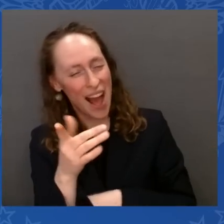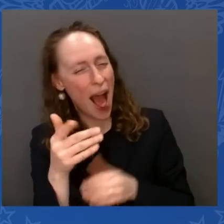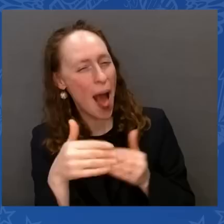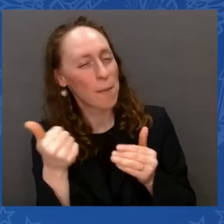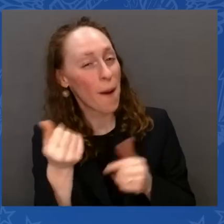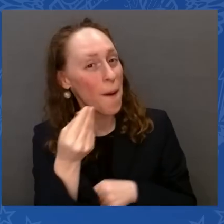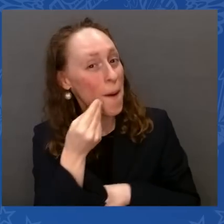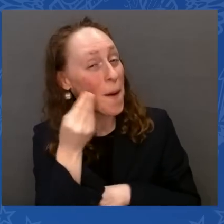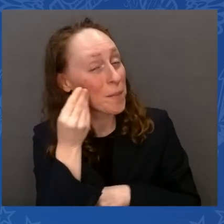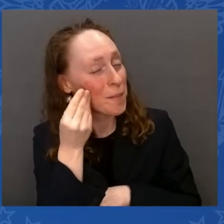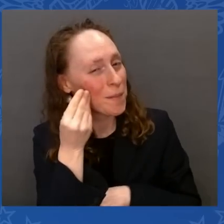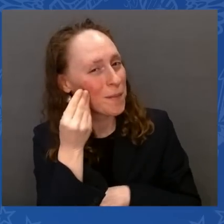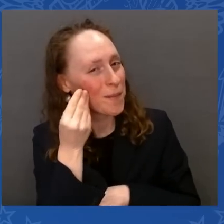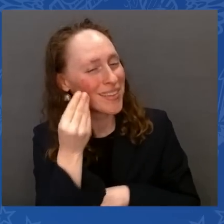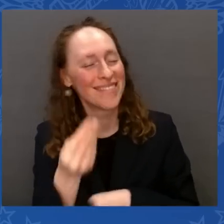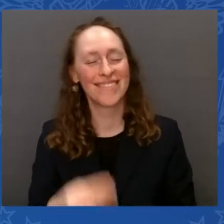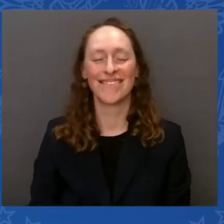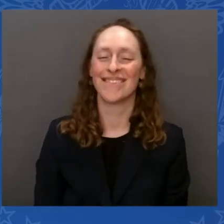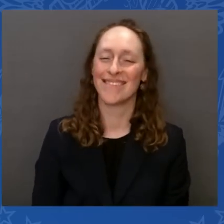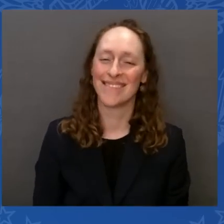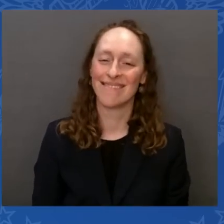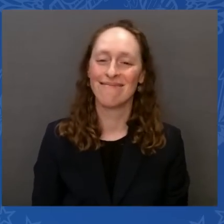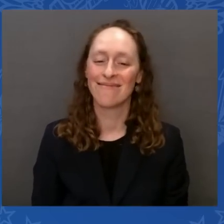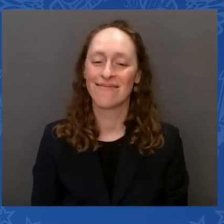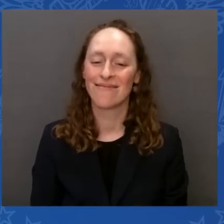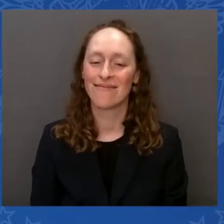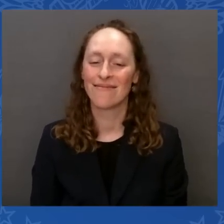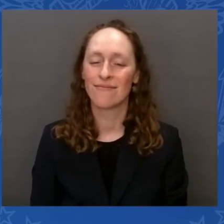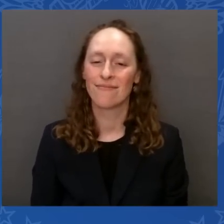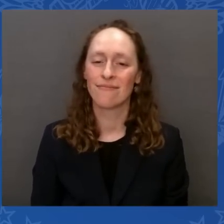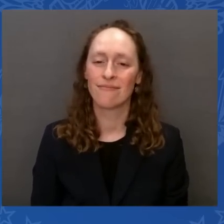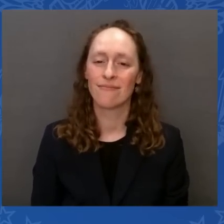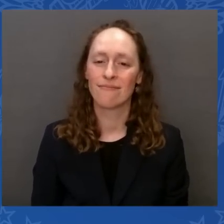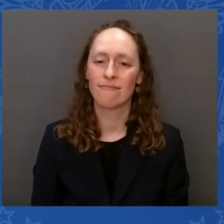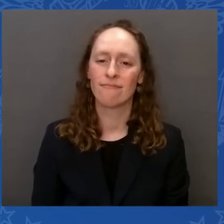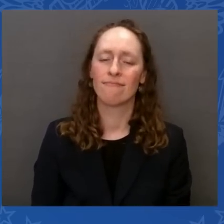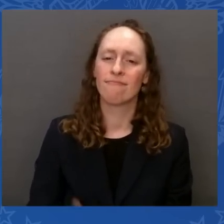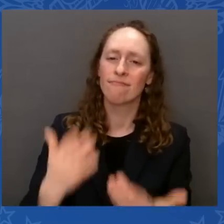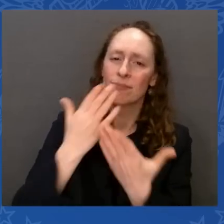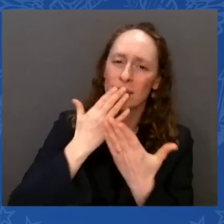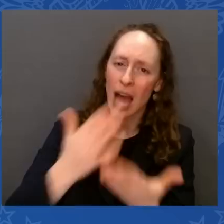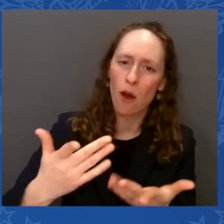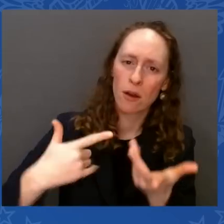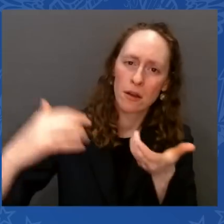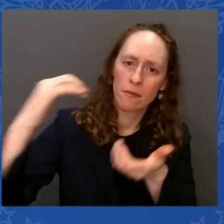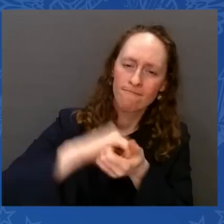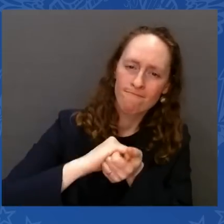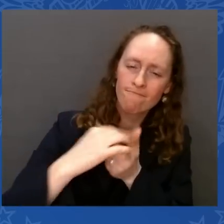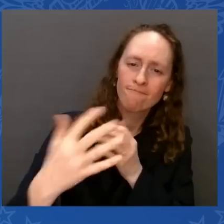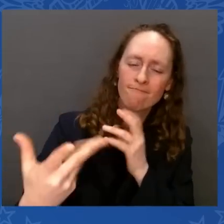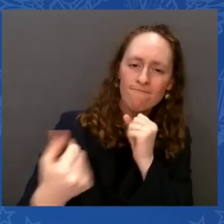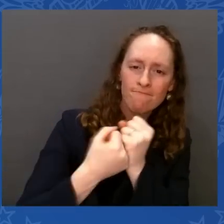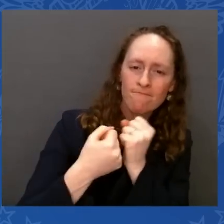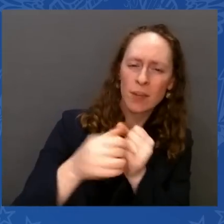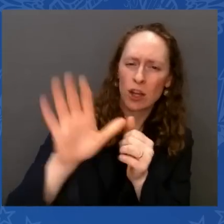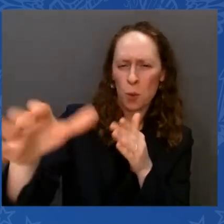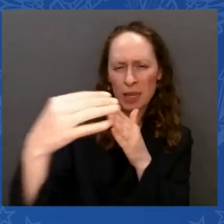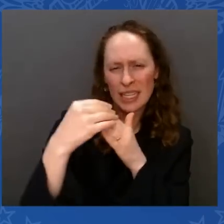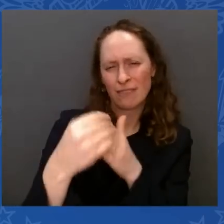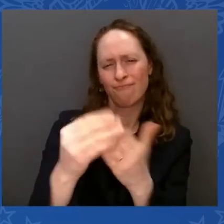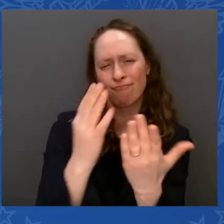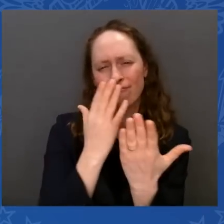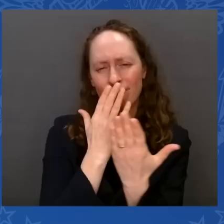Leader Jeffries, thank you for your partnership and your leadership. And Pete, thanks for organizing this retreat and having me here.